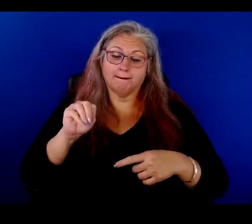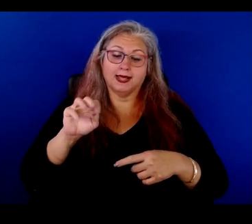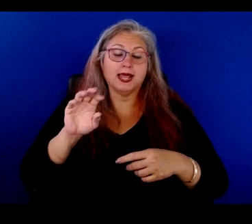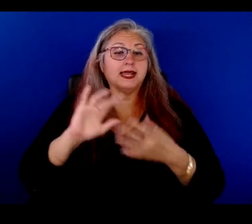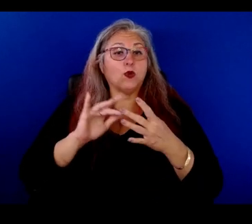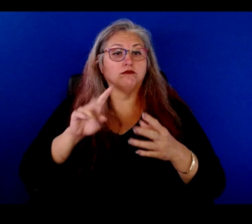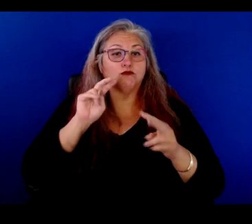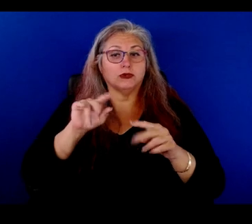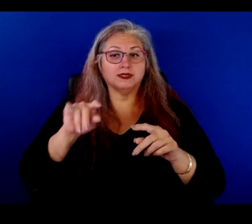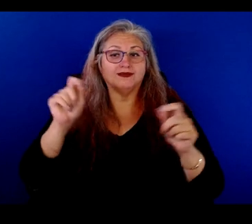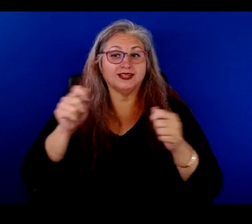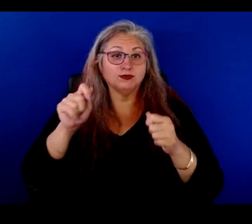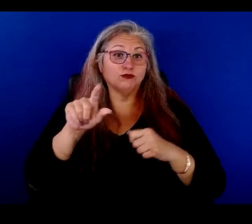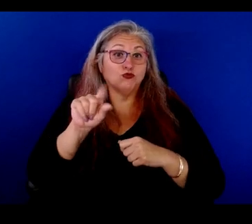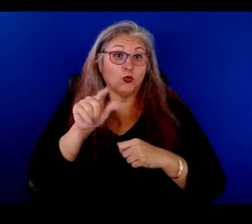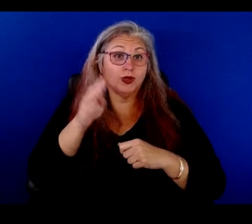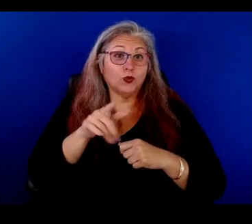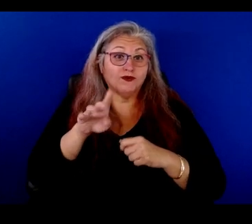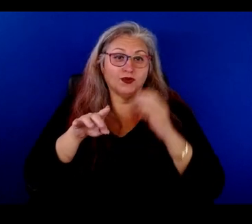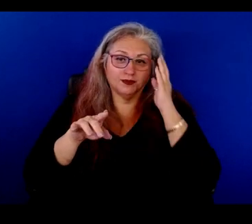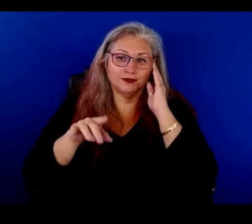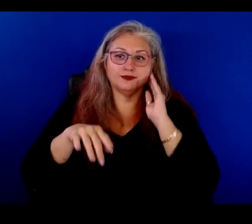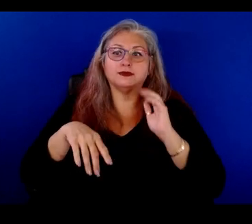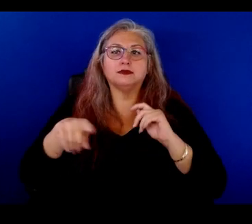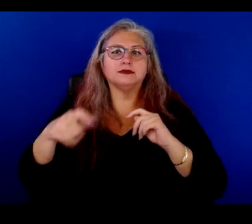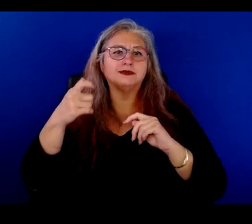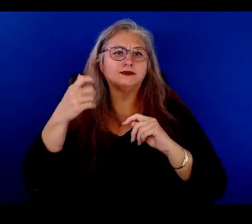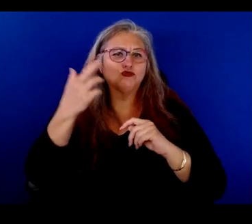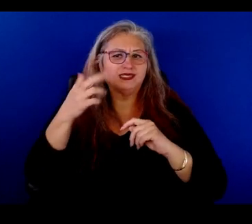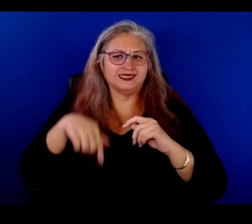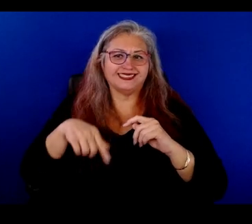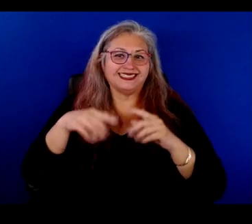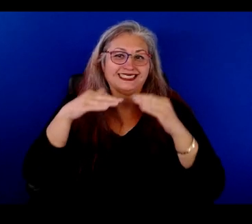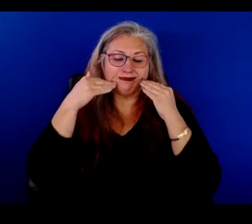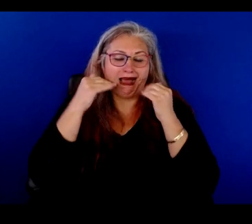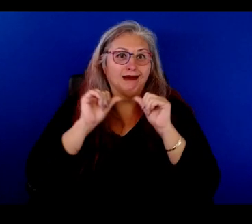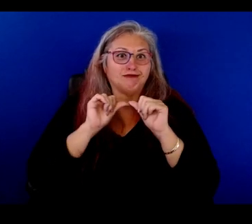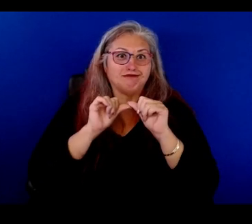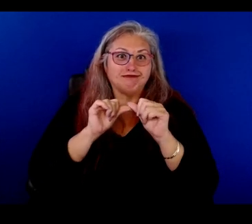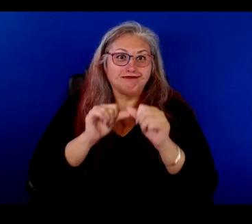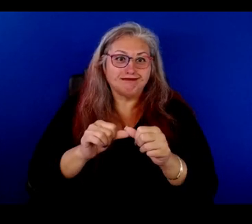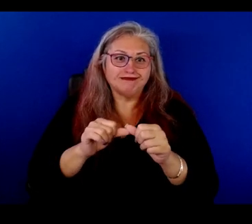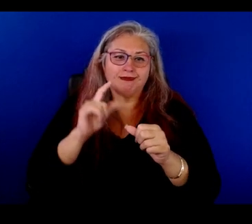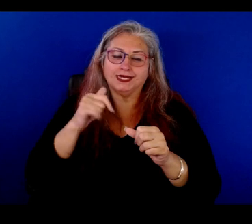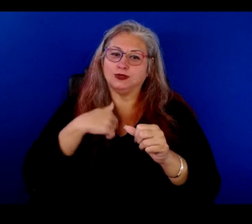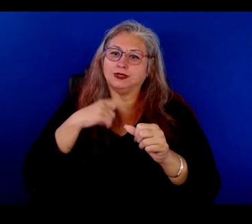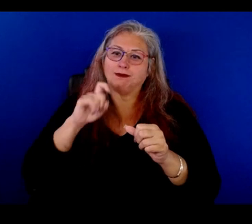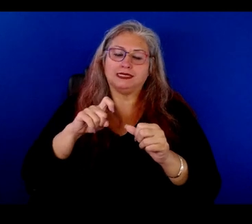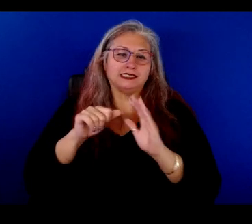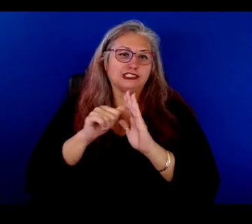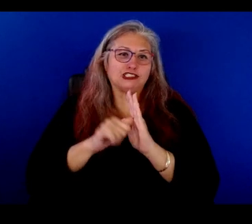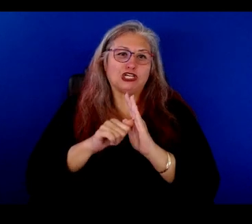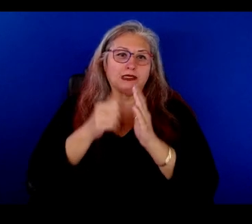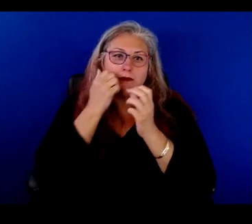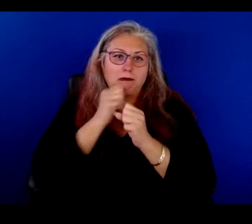the Voxfem Festival 2024. The reason we can't get these smiles off our faces, they may have to be surgically removed,